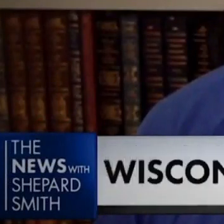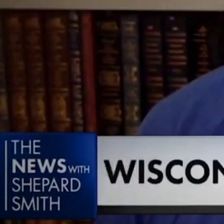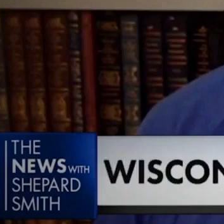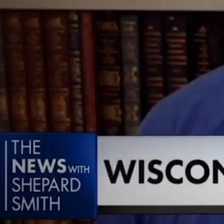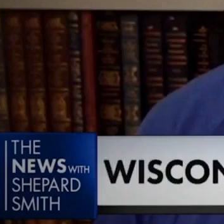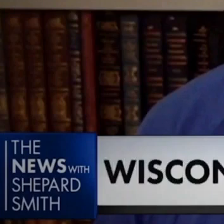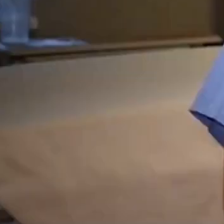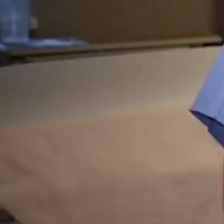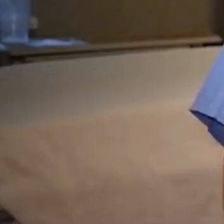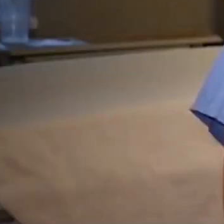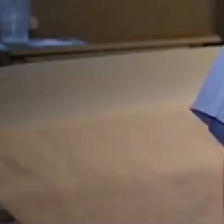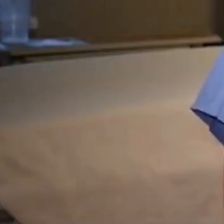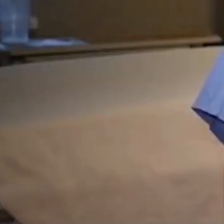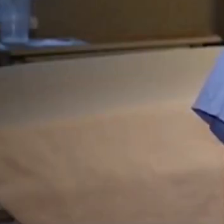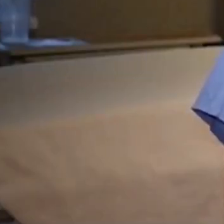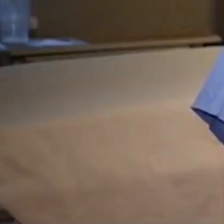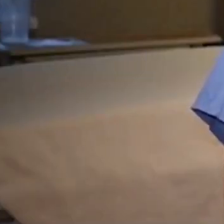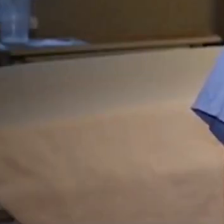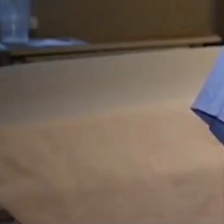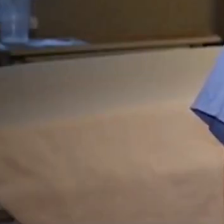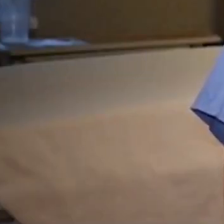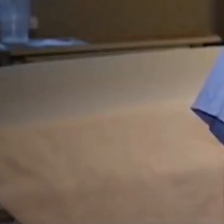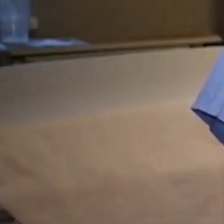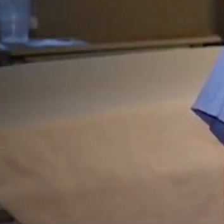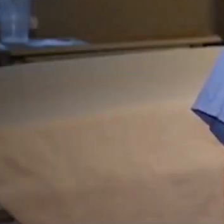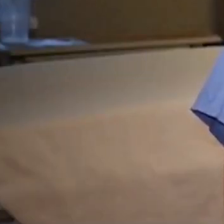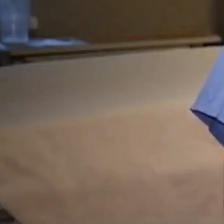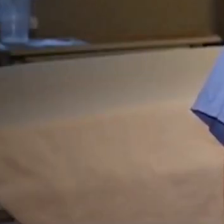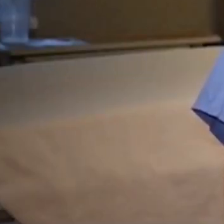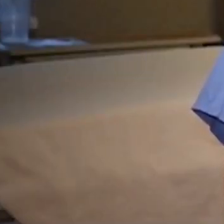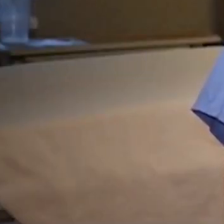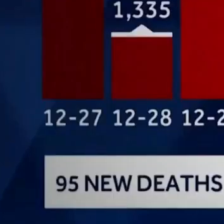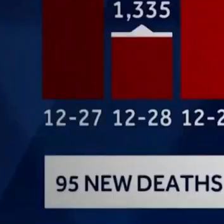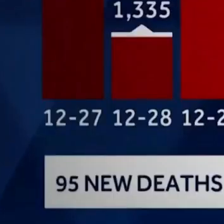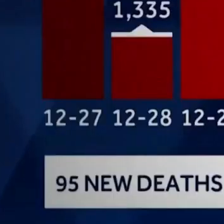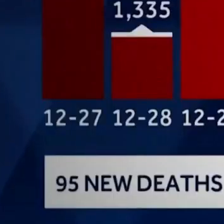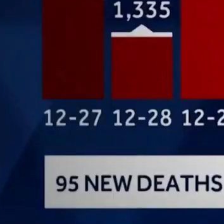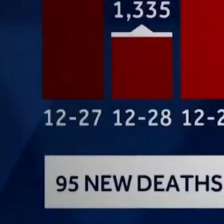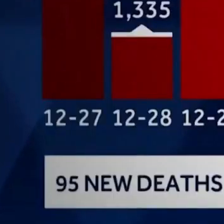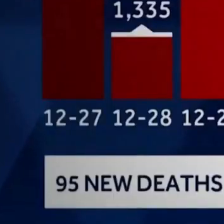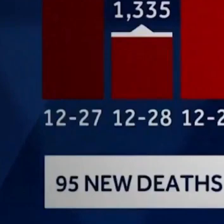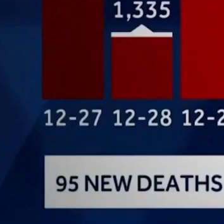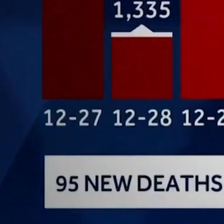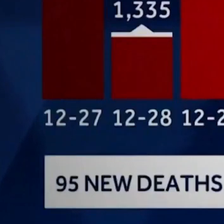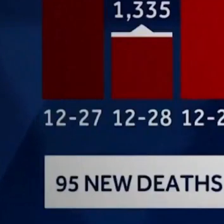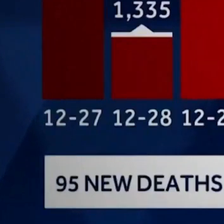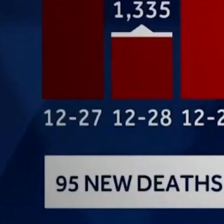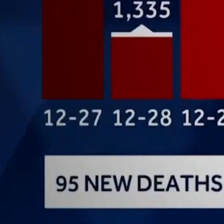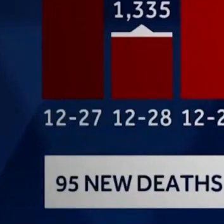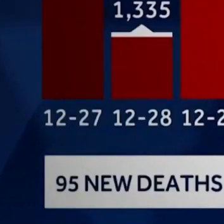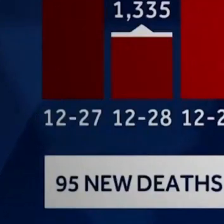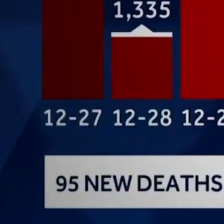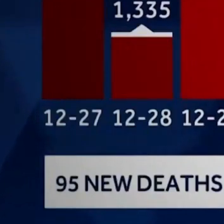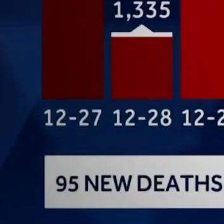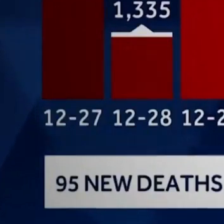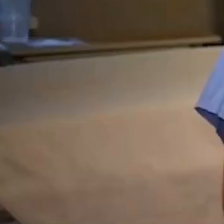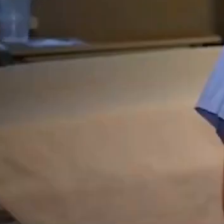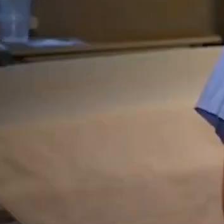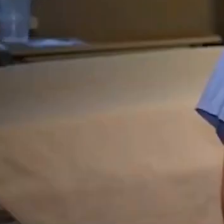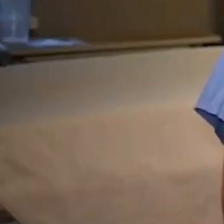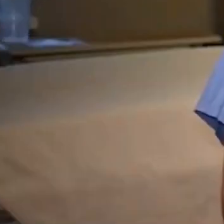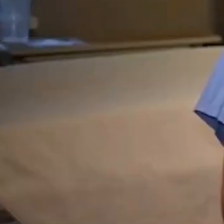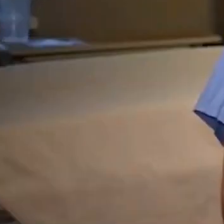capacity. 95 masks do not absorb tears when you are at a bedside removing somebody from a BiPAP.